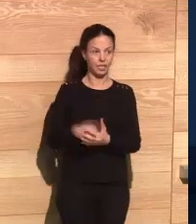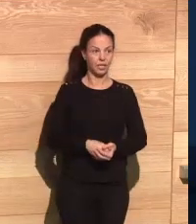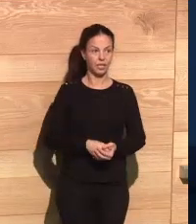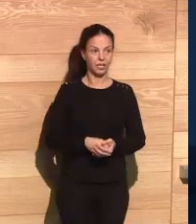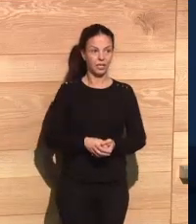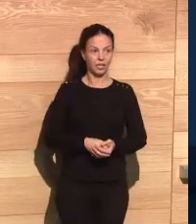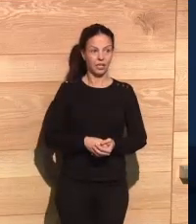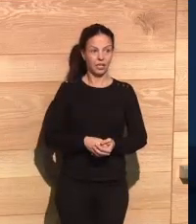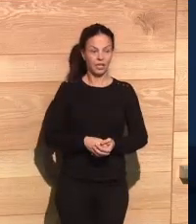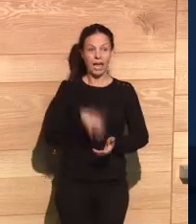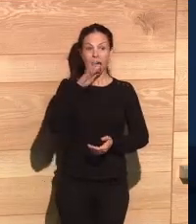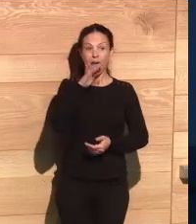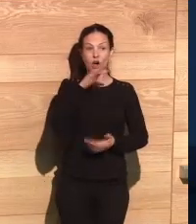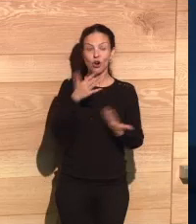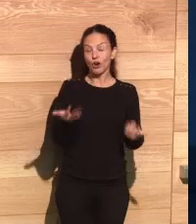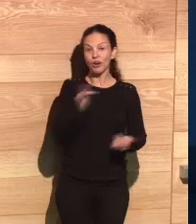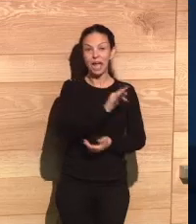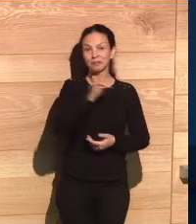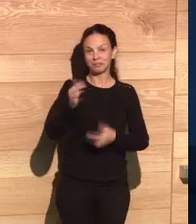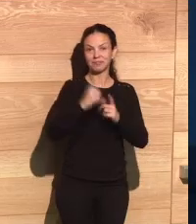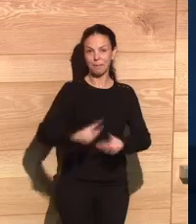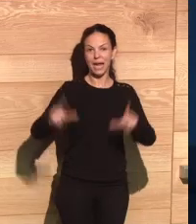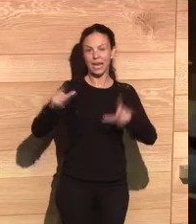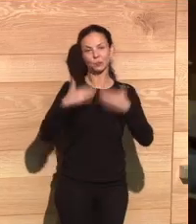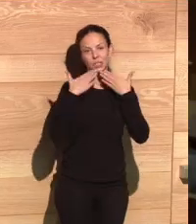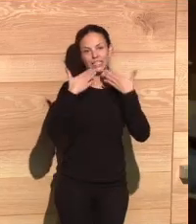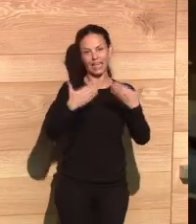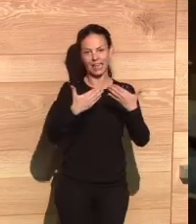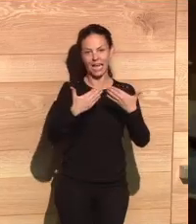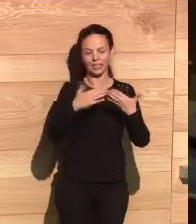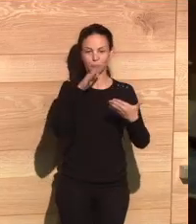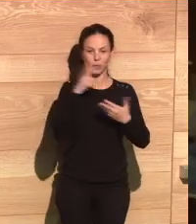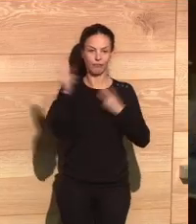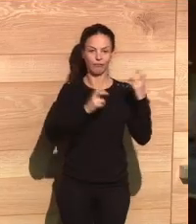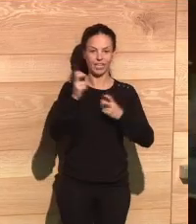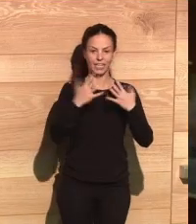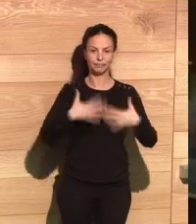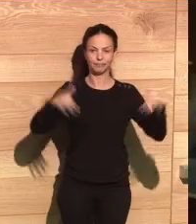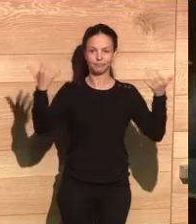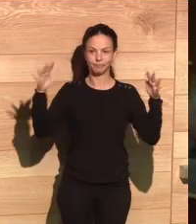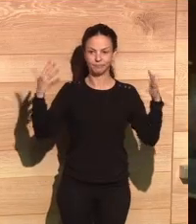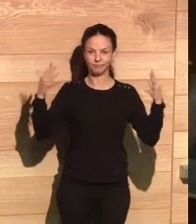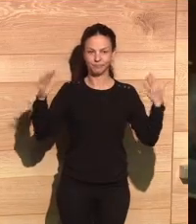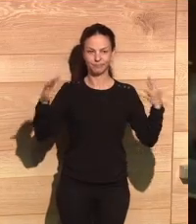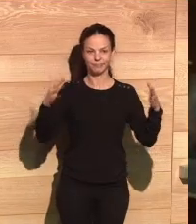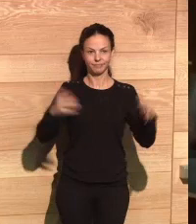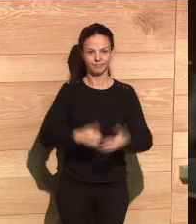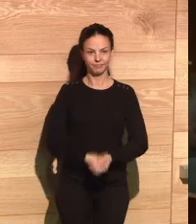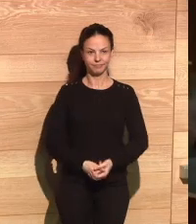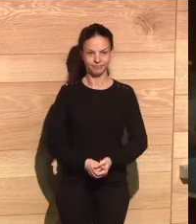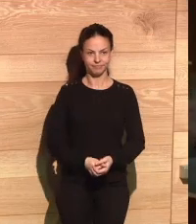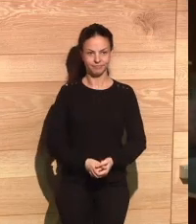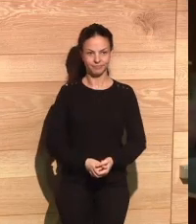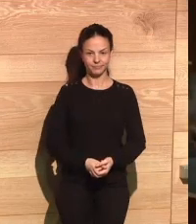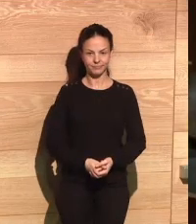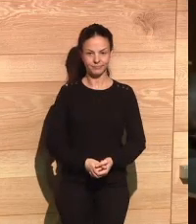to all the different parts of the study. And I will leave the floor to the panel and I want to thank you again all for being here today. Thank